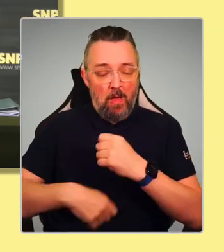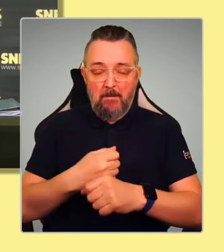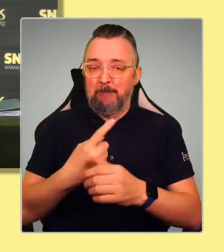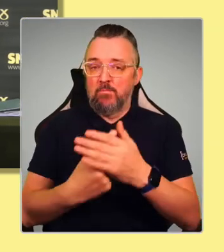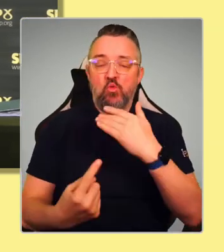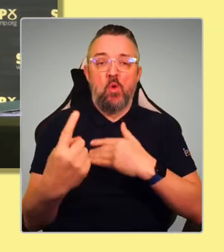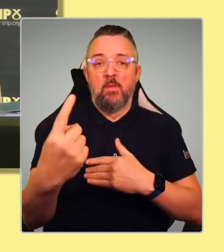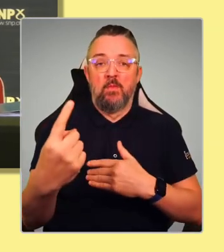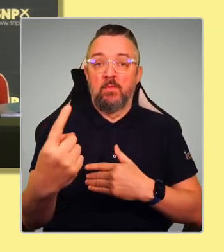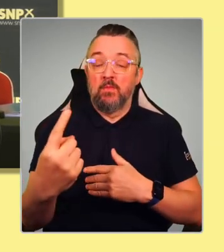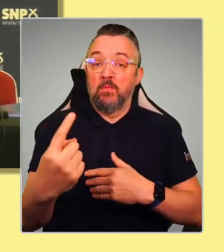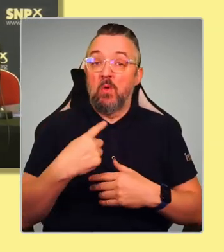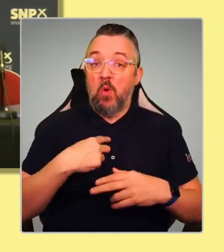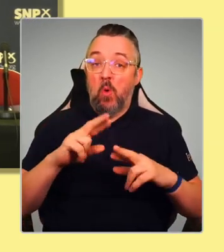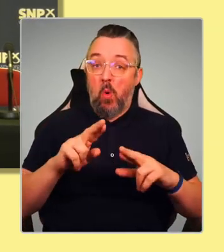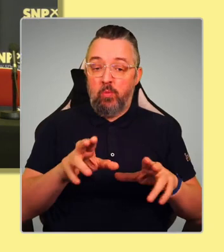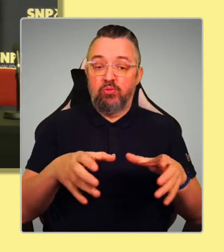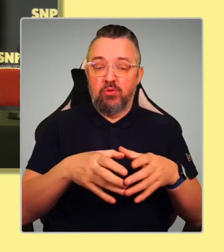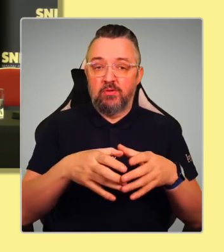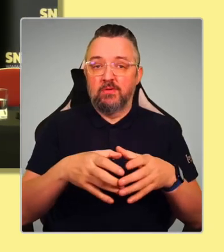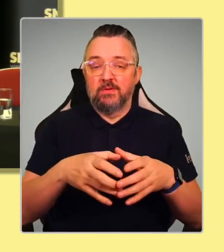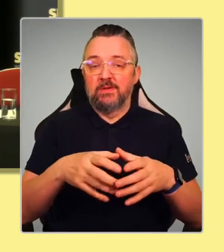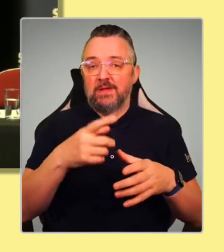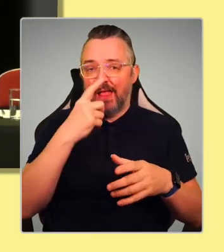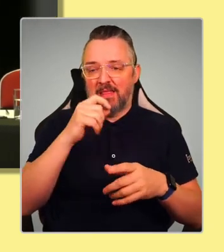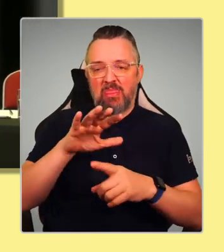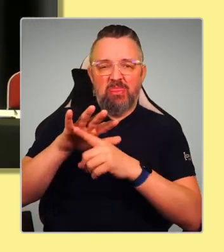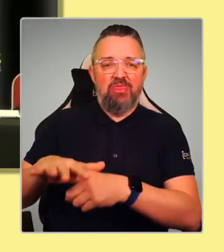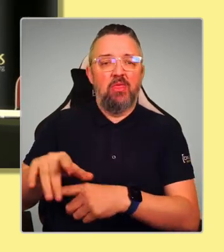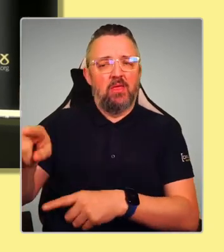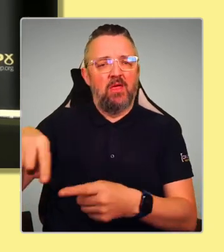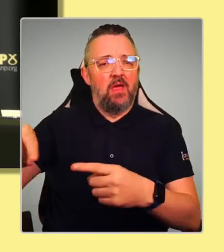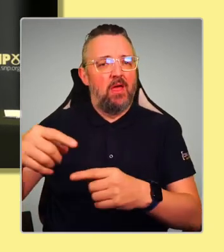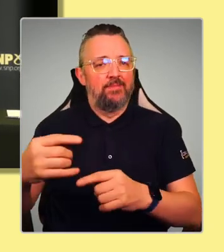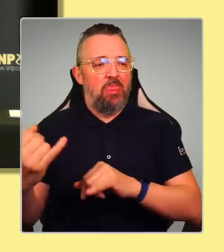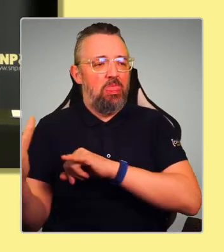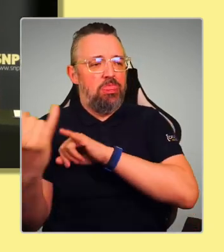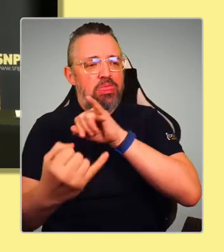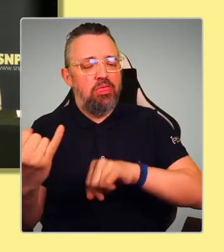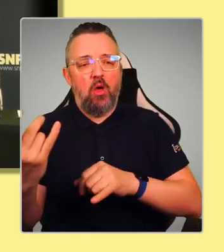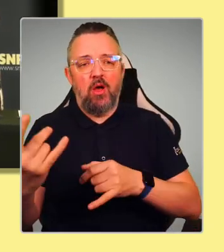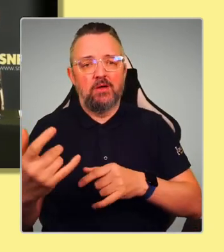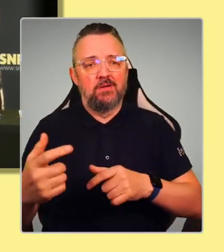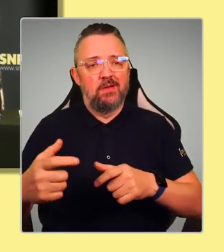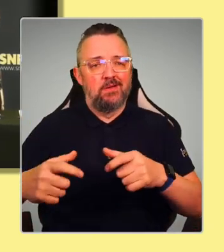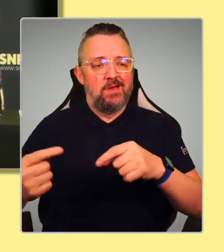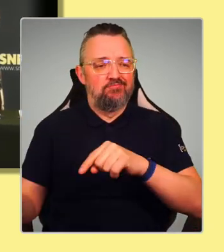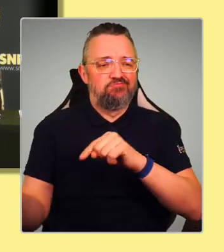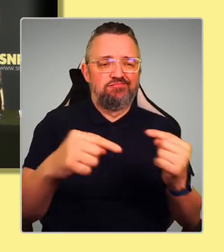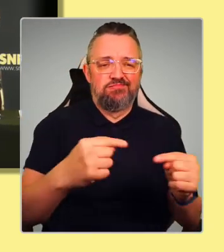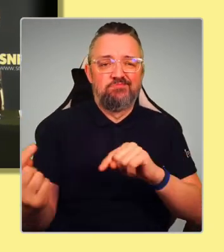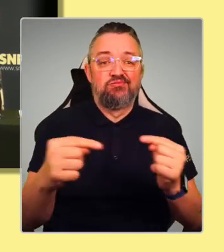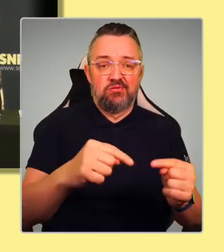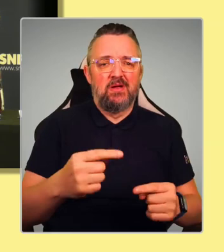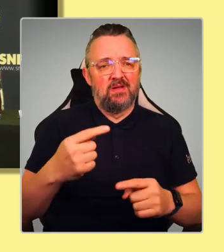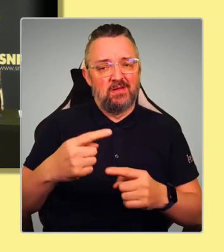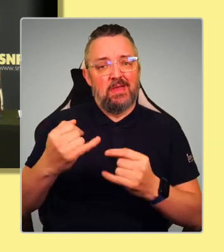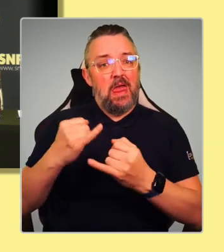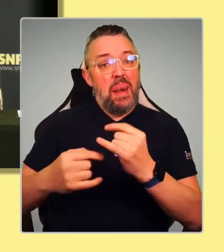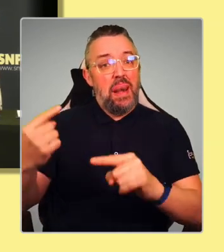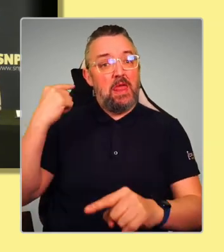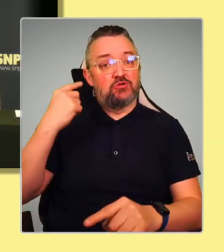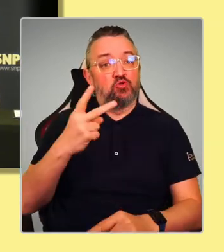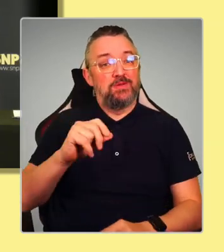neutralize, if you like, some of the arguments against us being independent that we faced last time around in 2014.